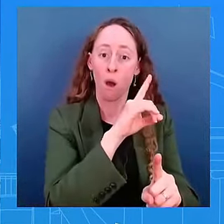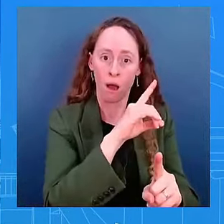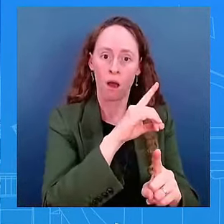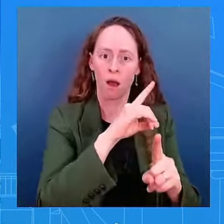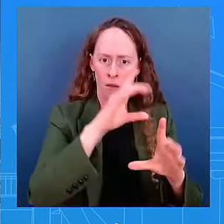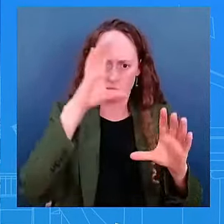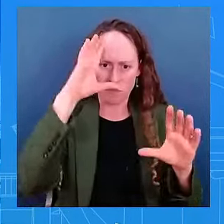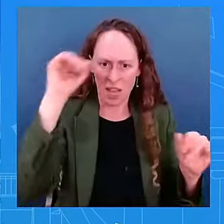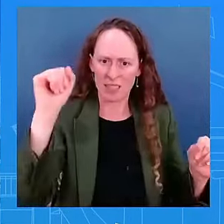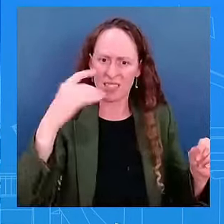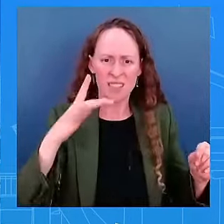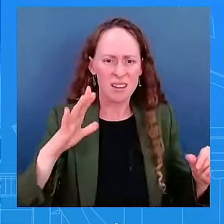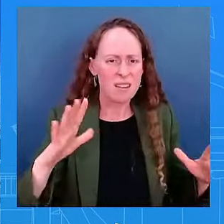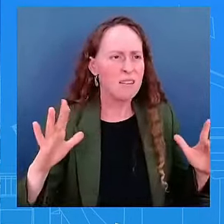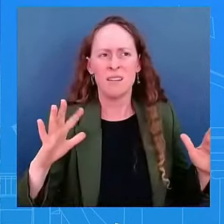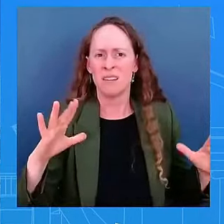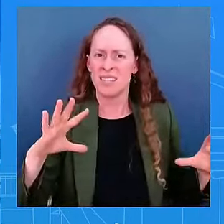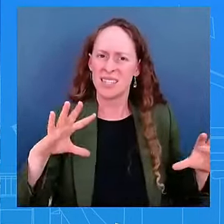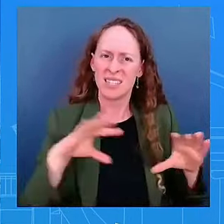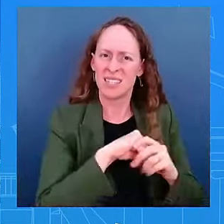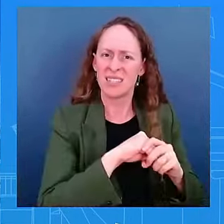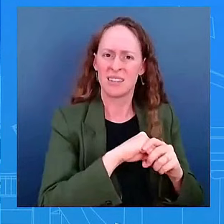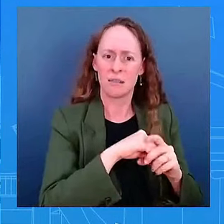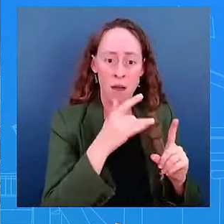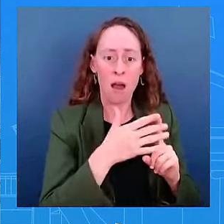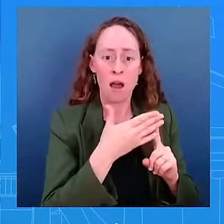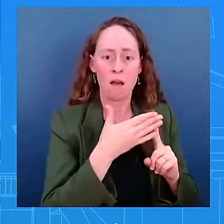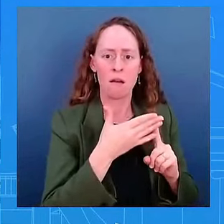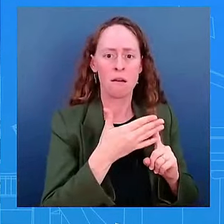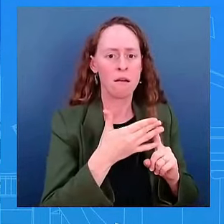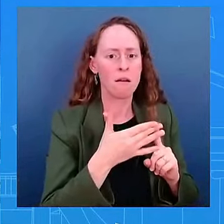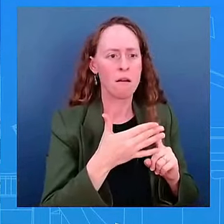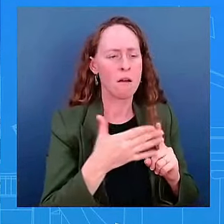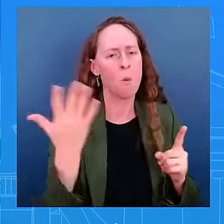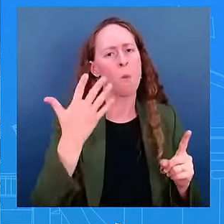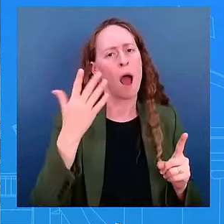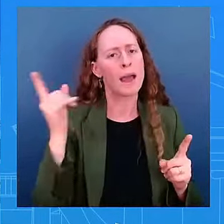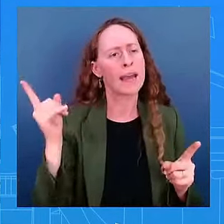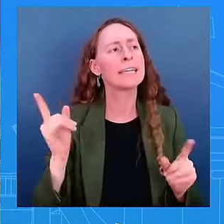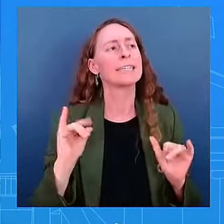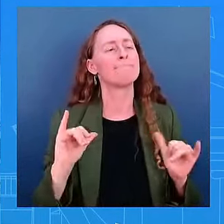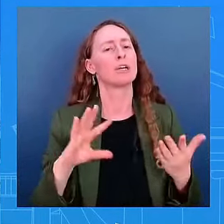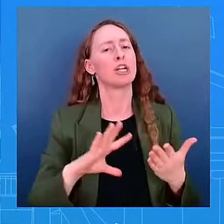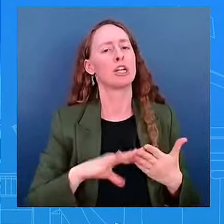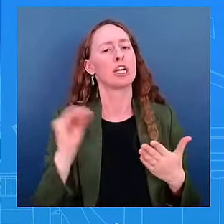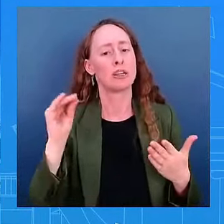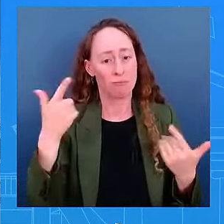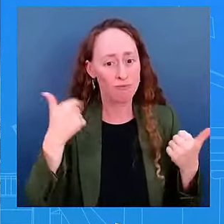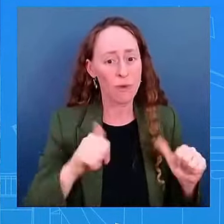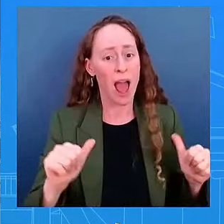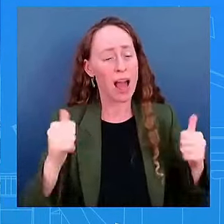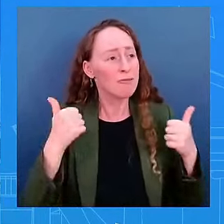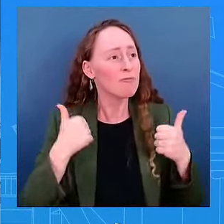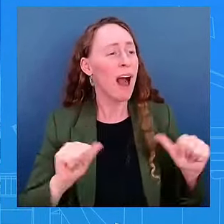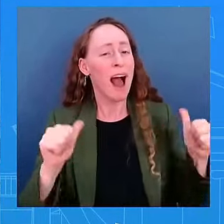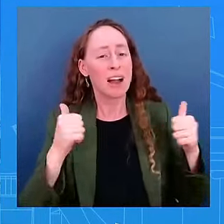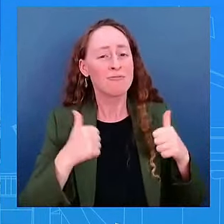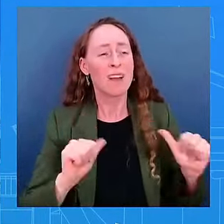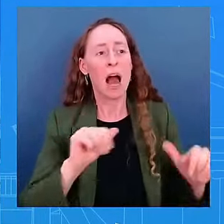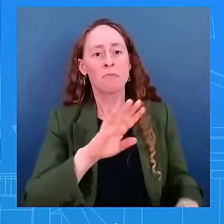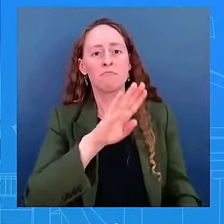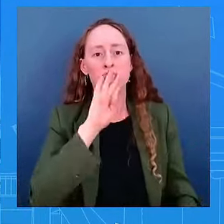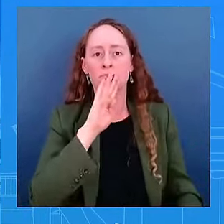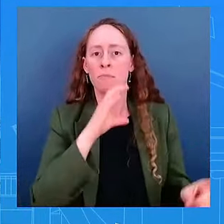What is the lesson learned, I guess, if you will? He couldn't get it through Congress, but he did come up with federal executive orders and efforts.